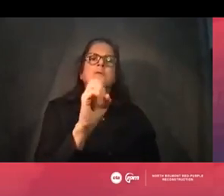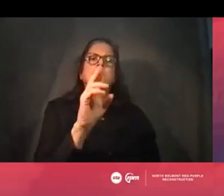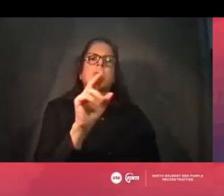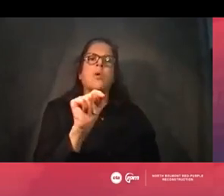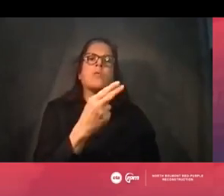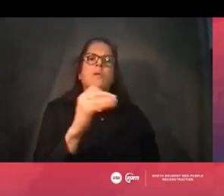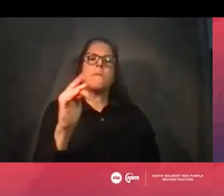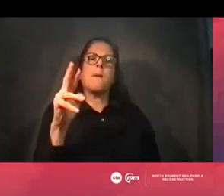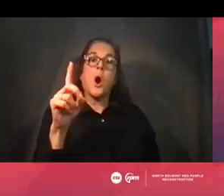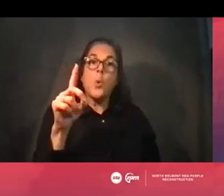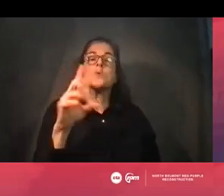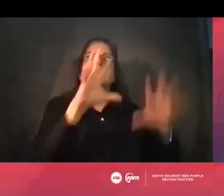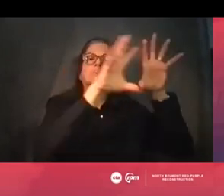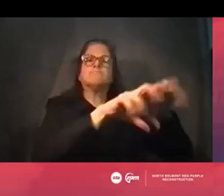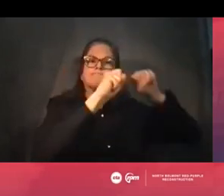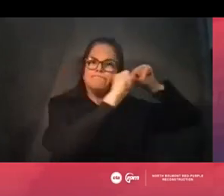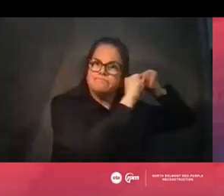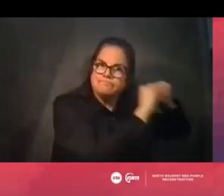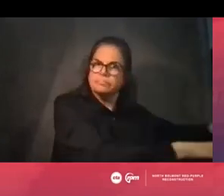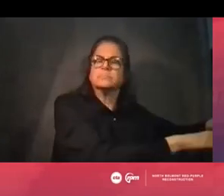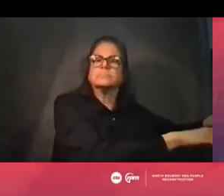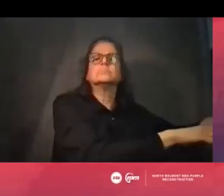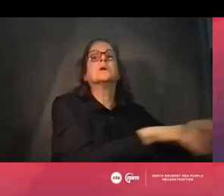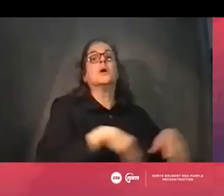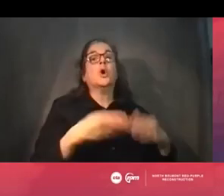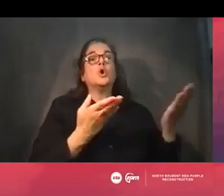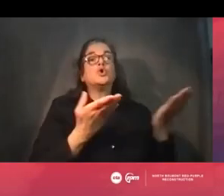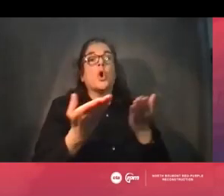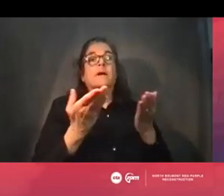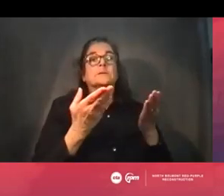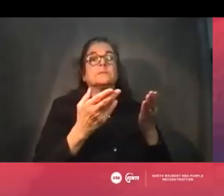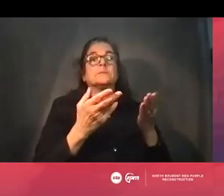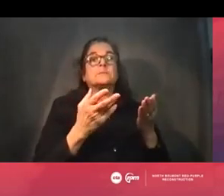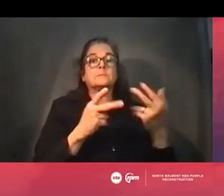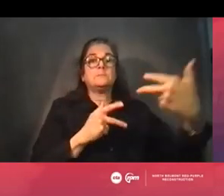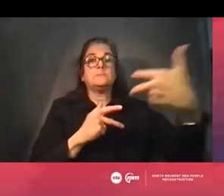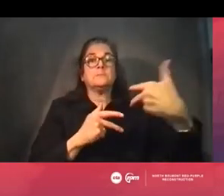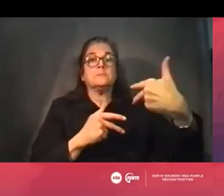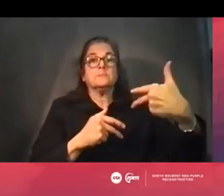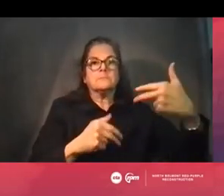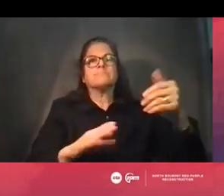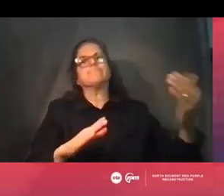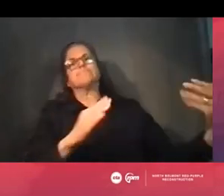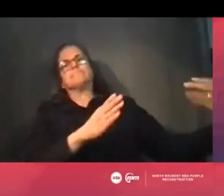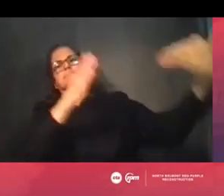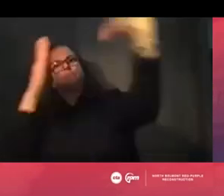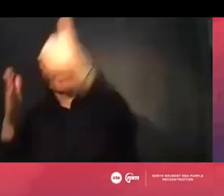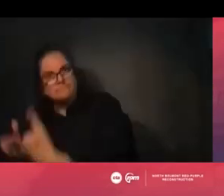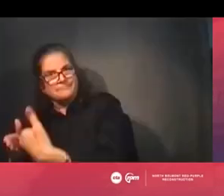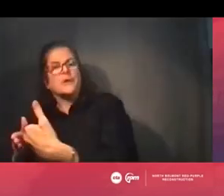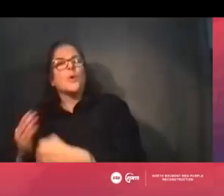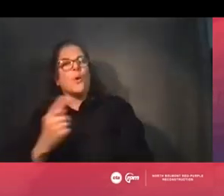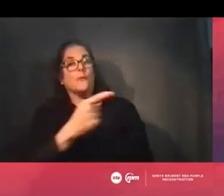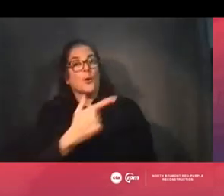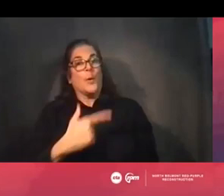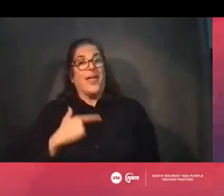put service over the west on the eastbound side, those of you on the west may hear a little bit of a reduction, temporary reduction in noise